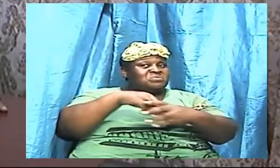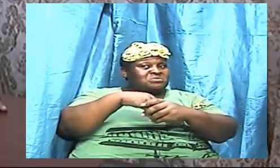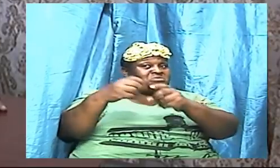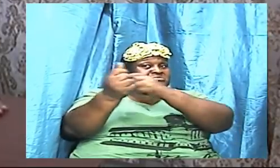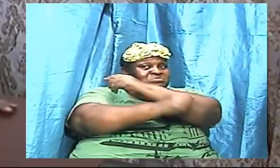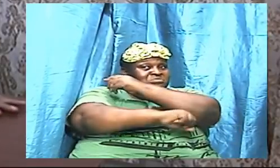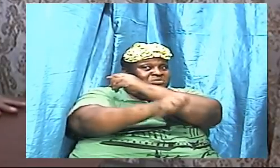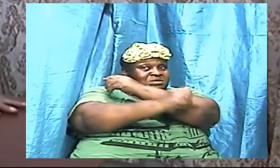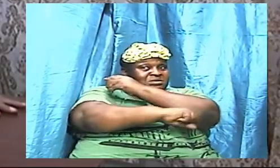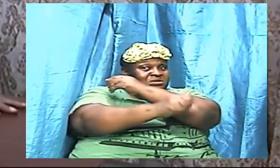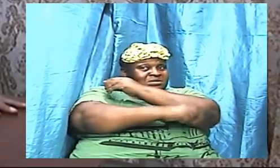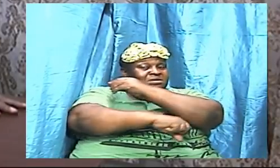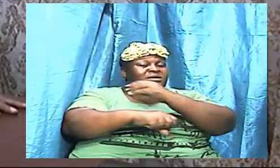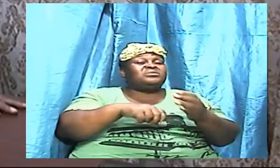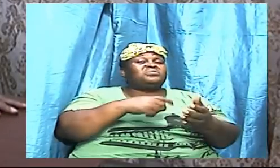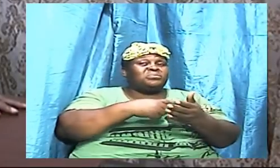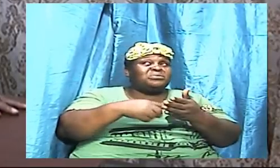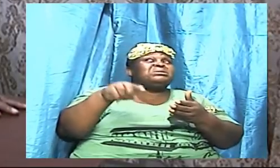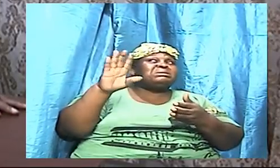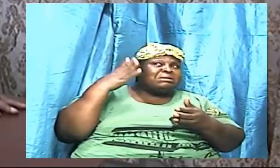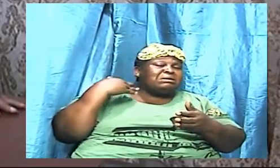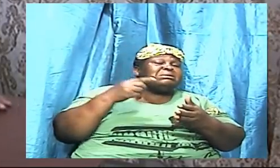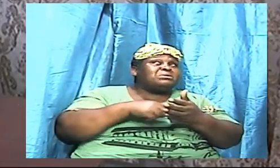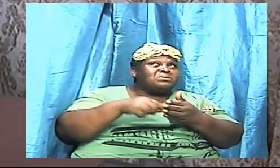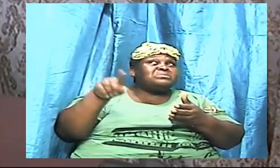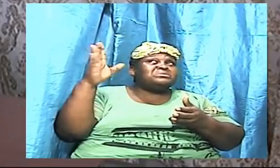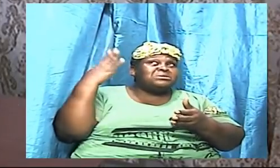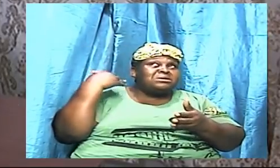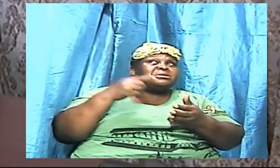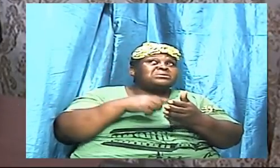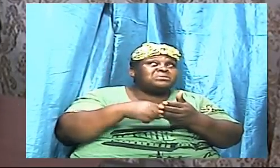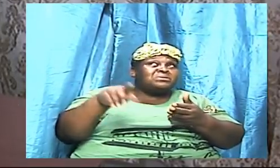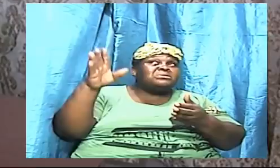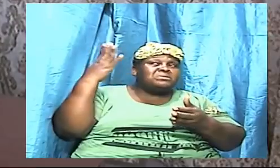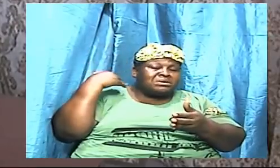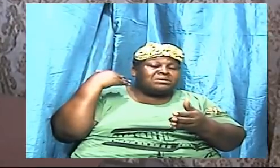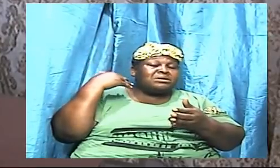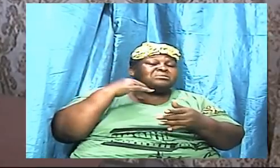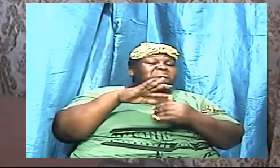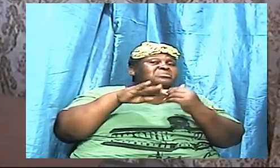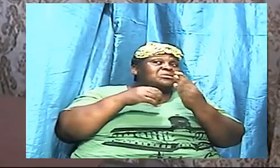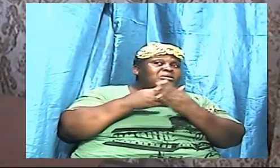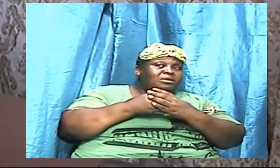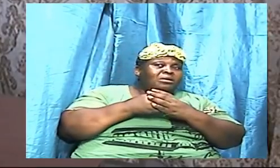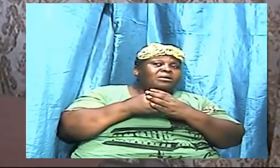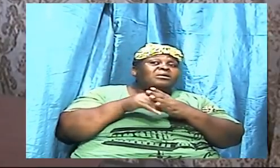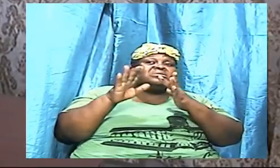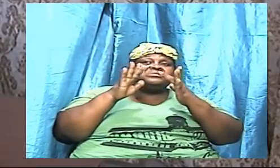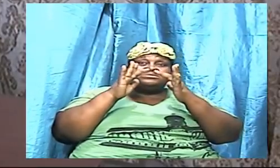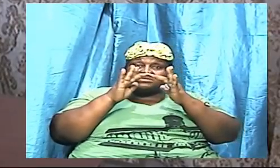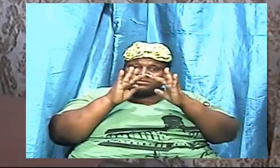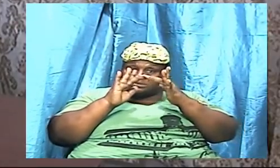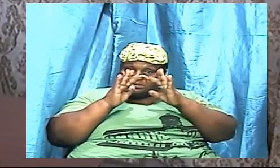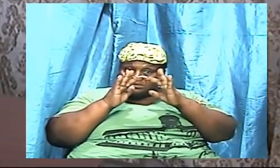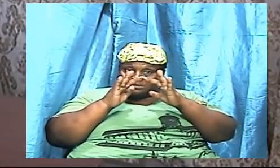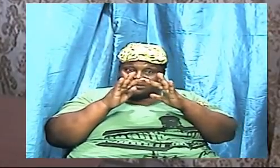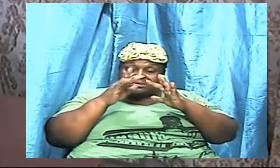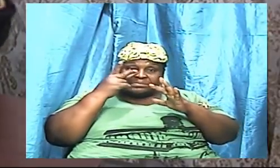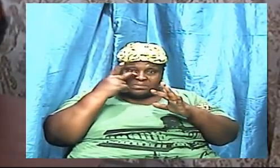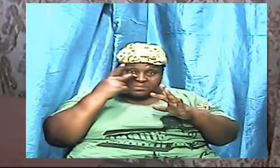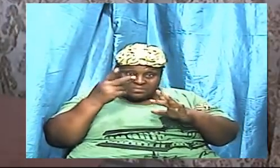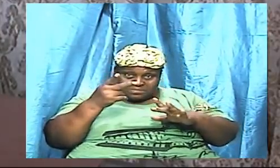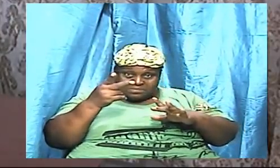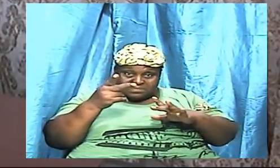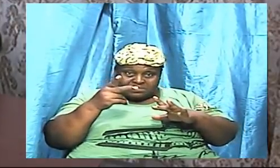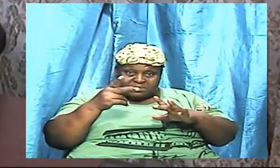And week after week after week, you have all tuned in and we really appreciate that. And